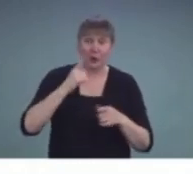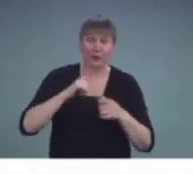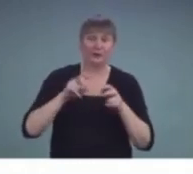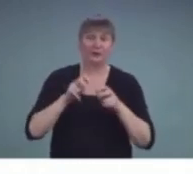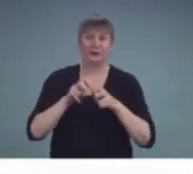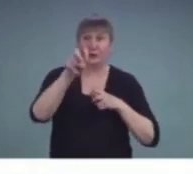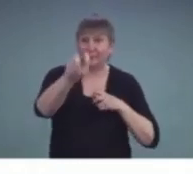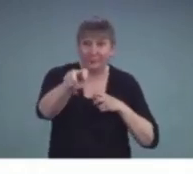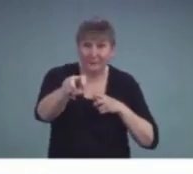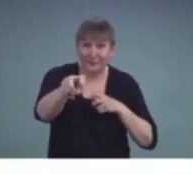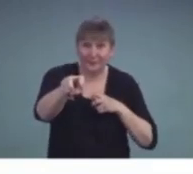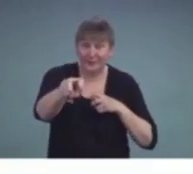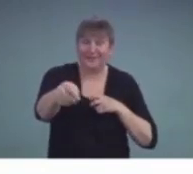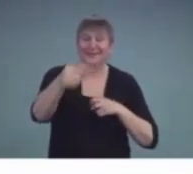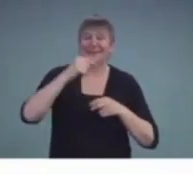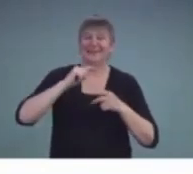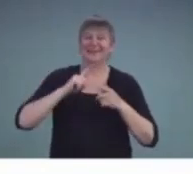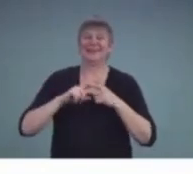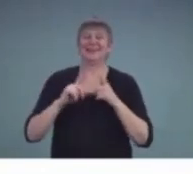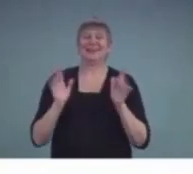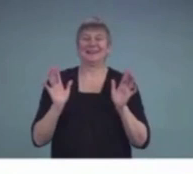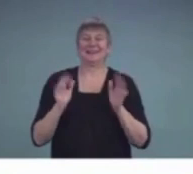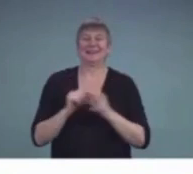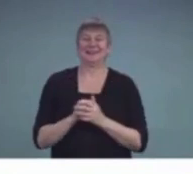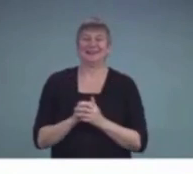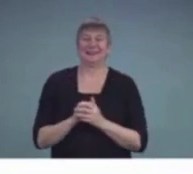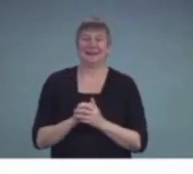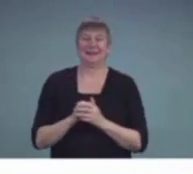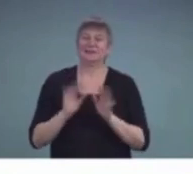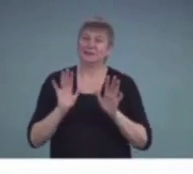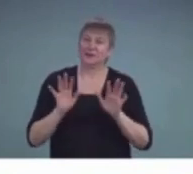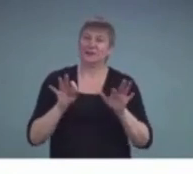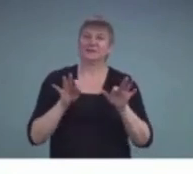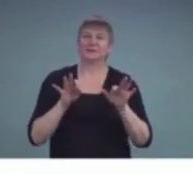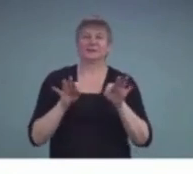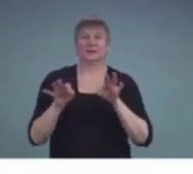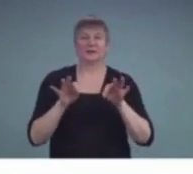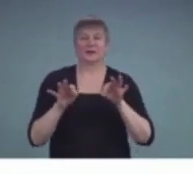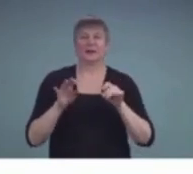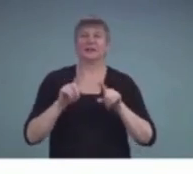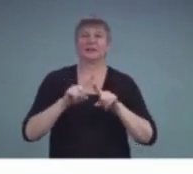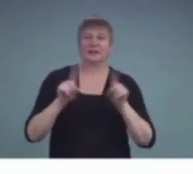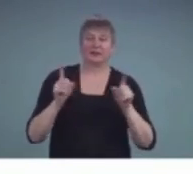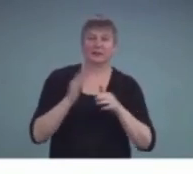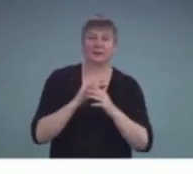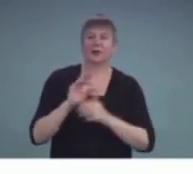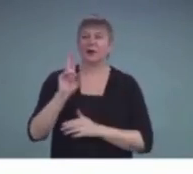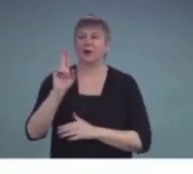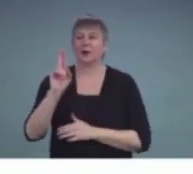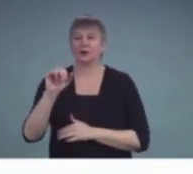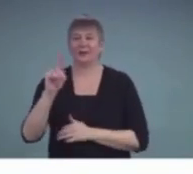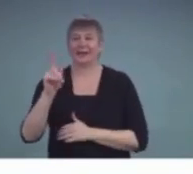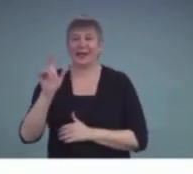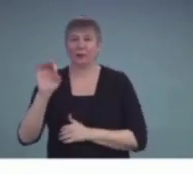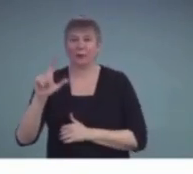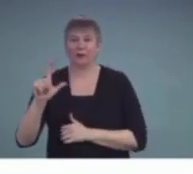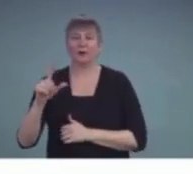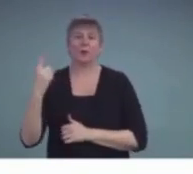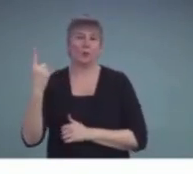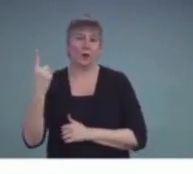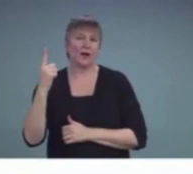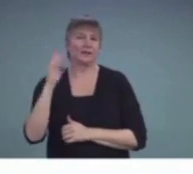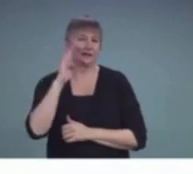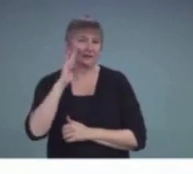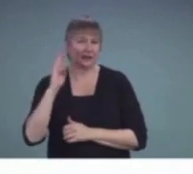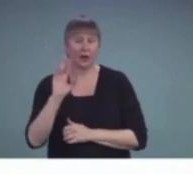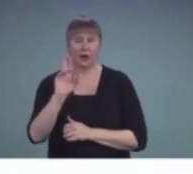right there. First of all, just a quick distinguishing between unilateral and single-sided deafness. Unilateral hearing loss